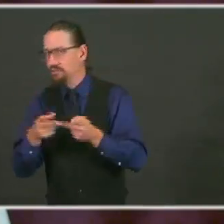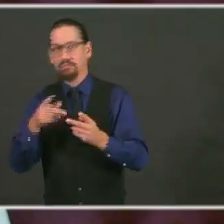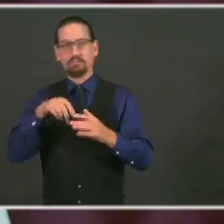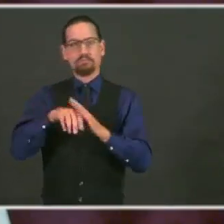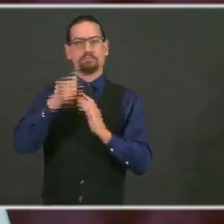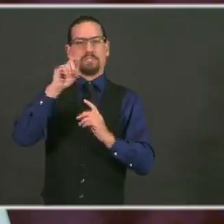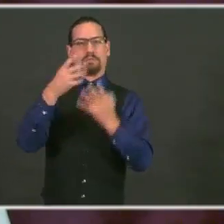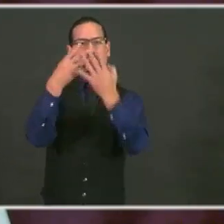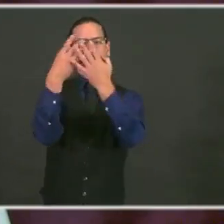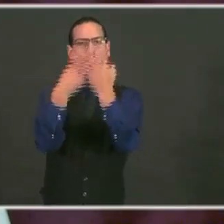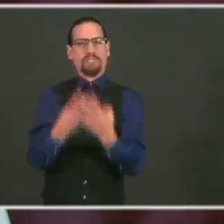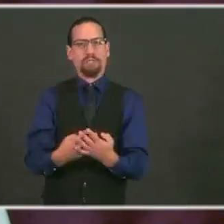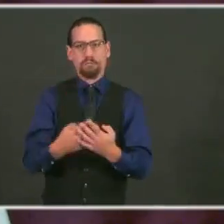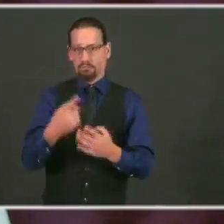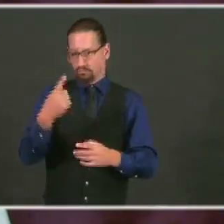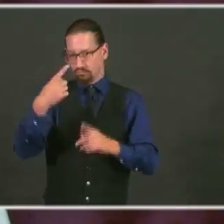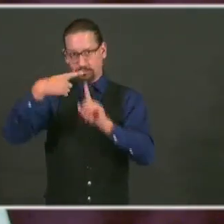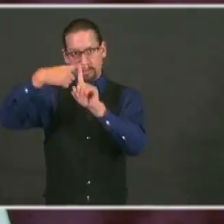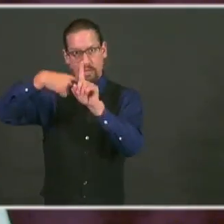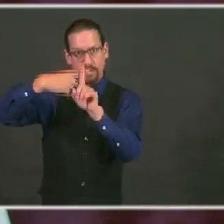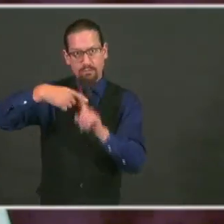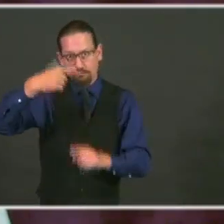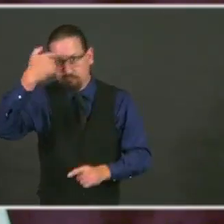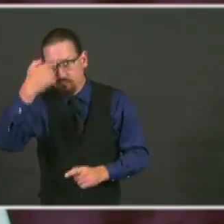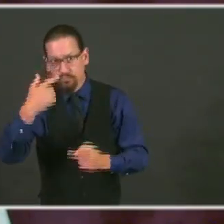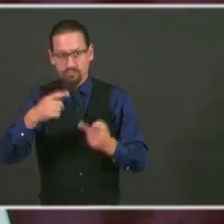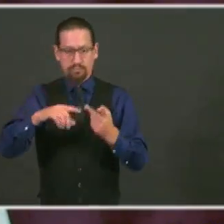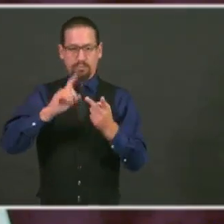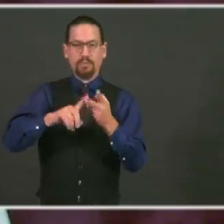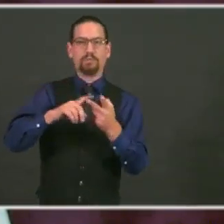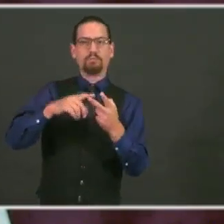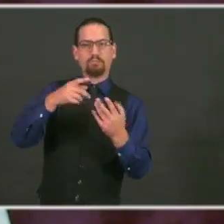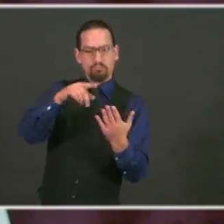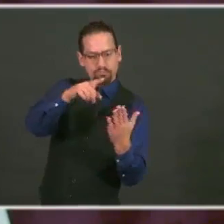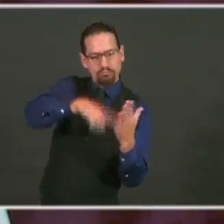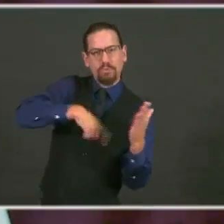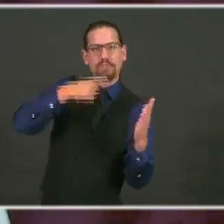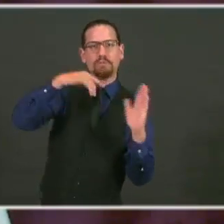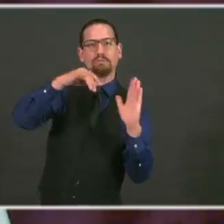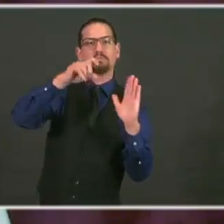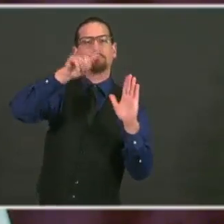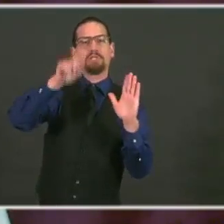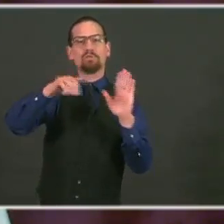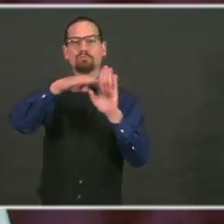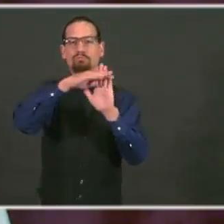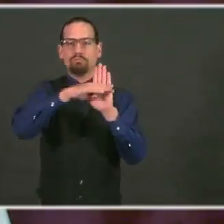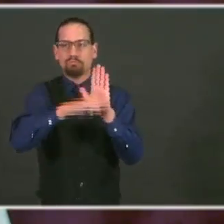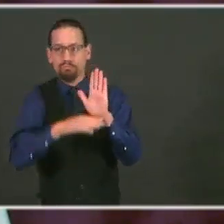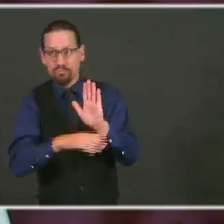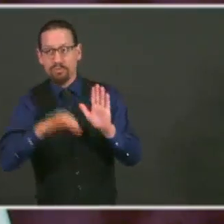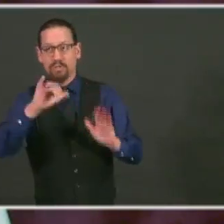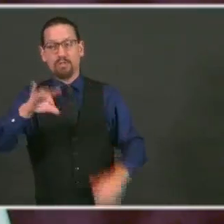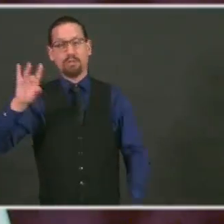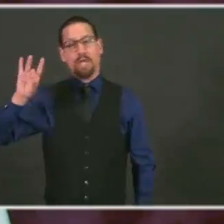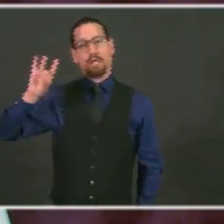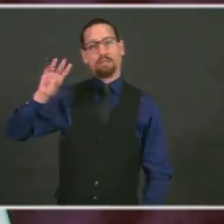a survey. It's got to be something. 87% is better, but it should be 100%.